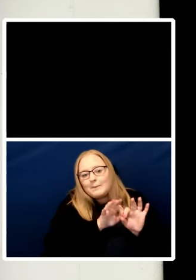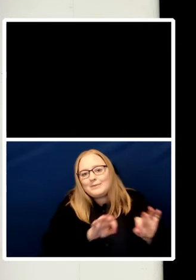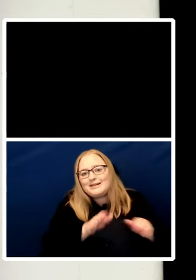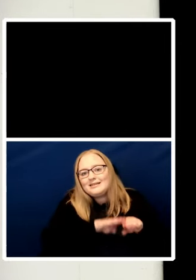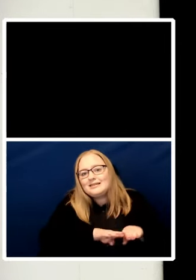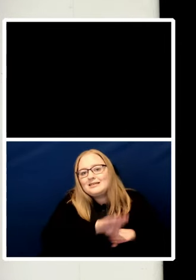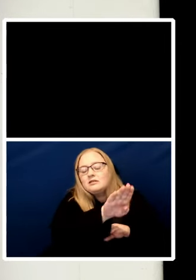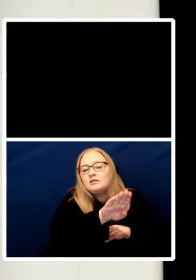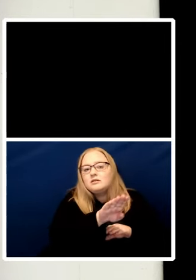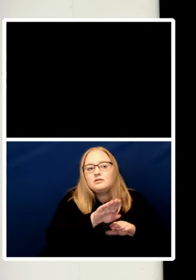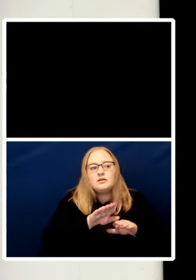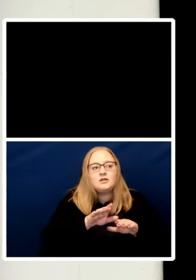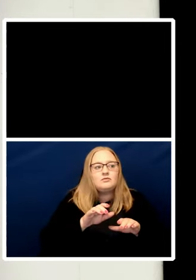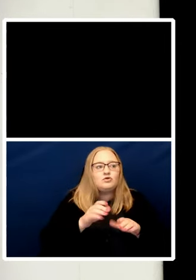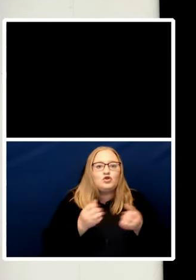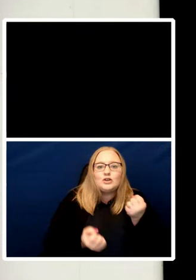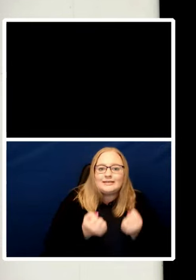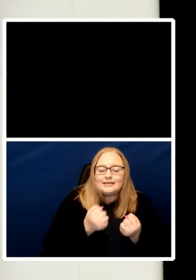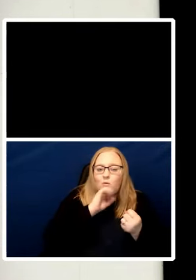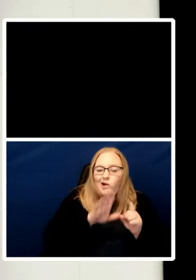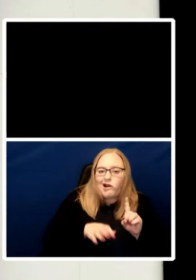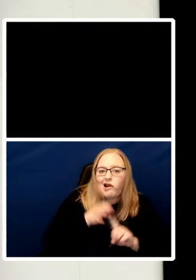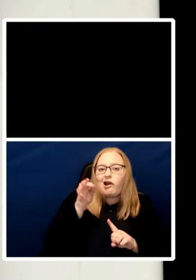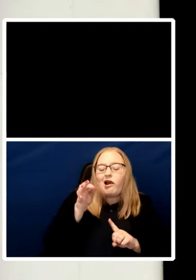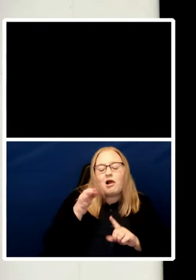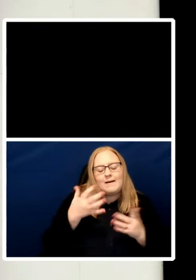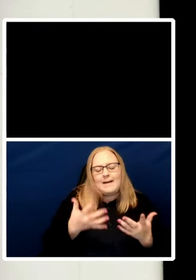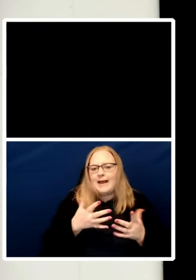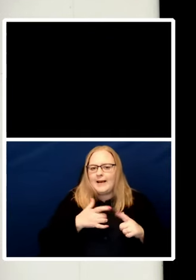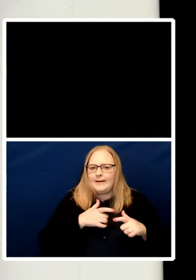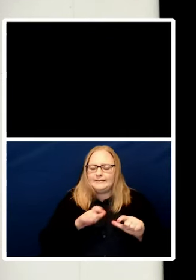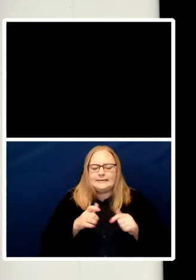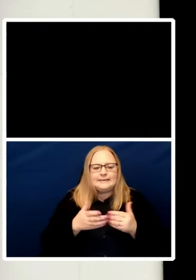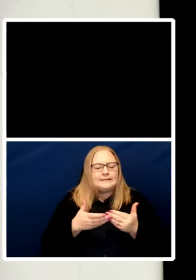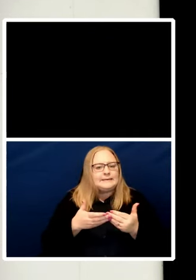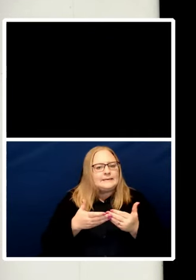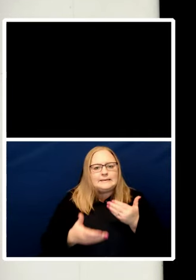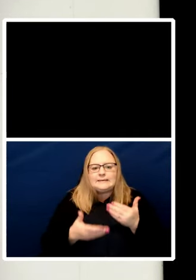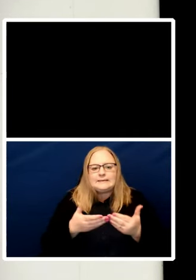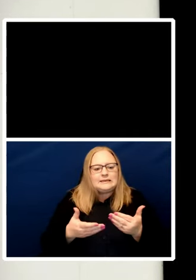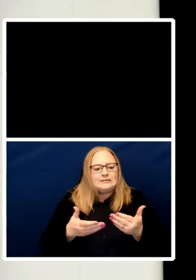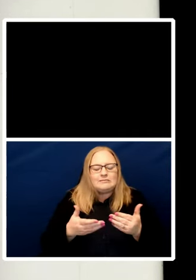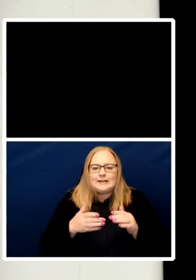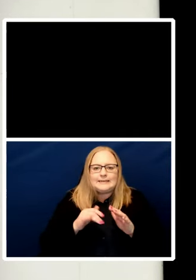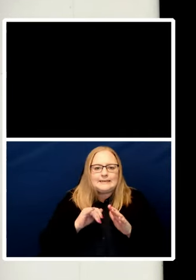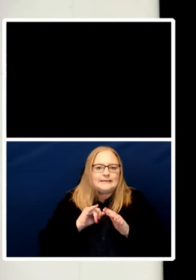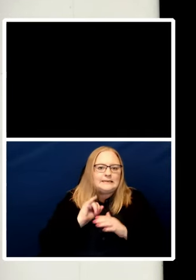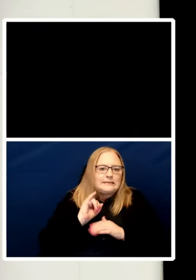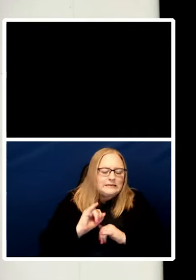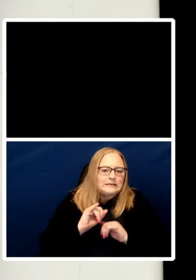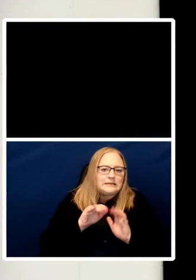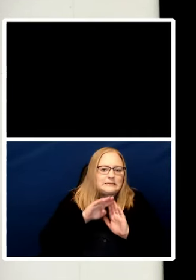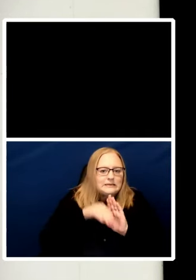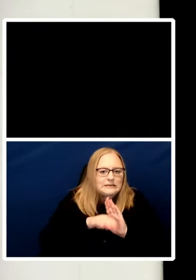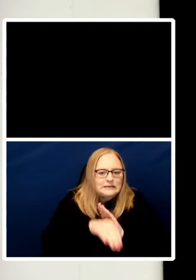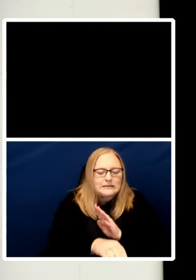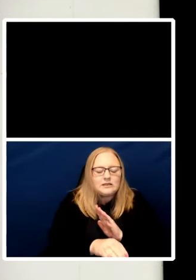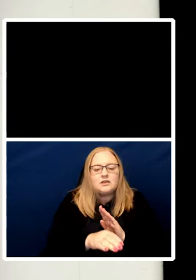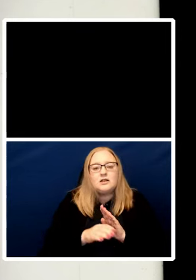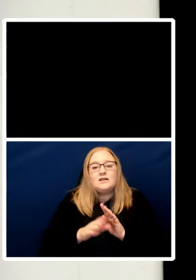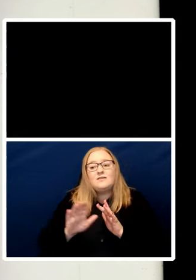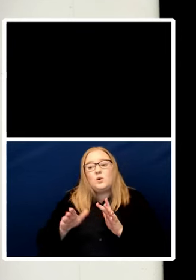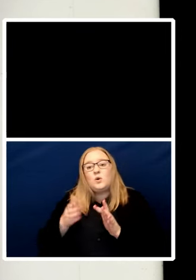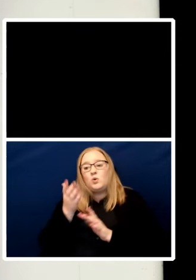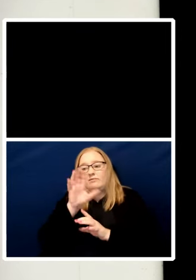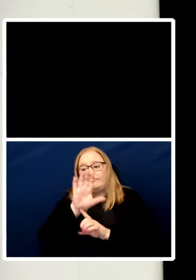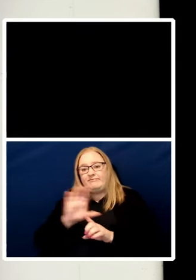This is especially, if not uniquely so, in the Middle East and in Europe, where two world wars